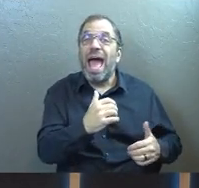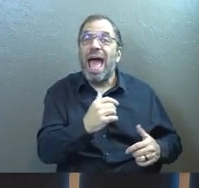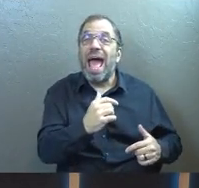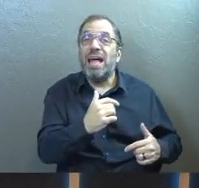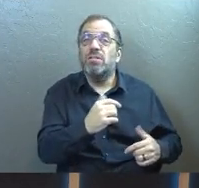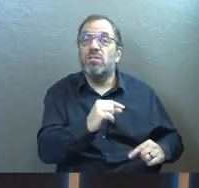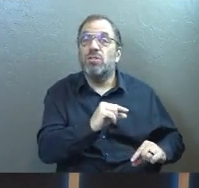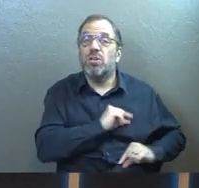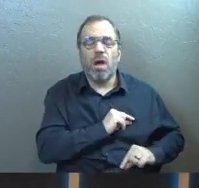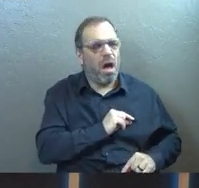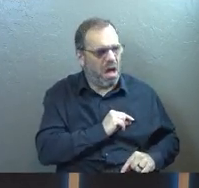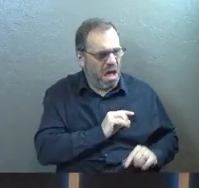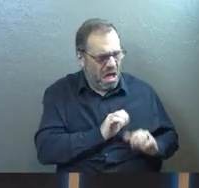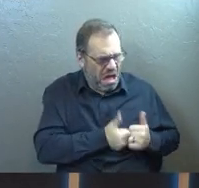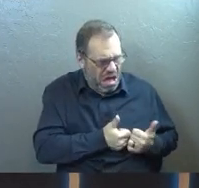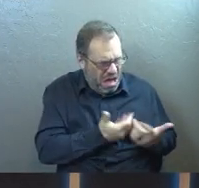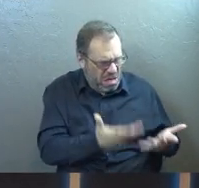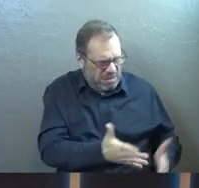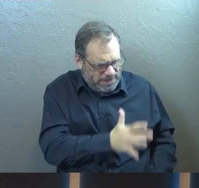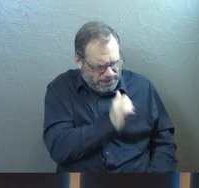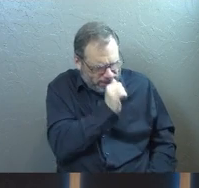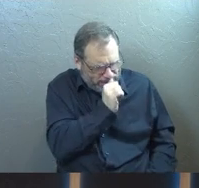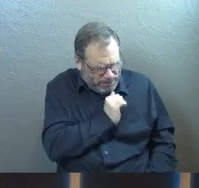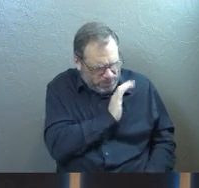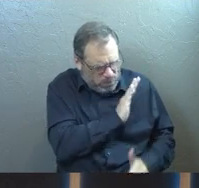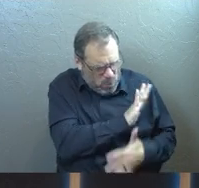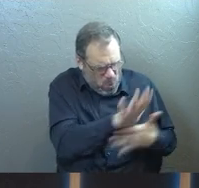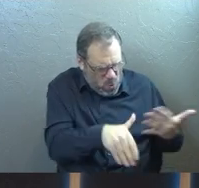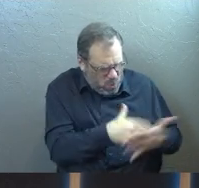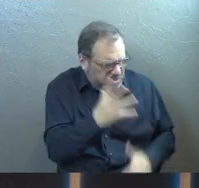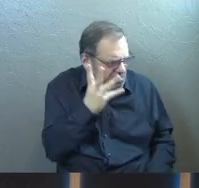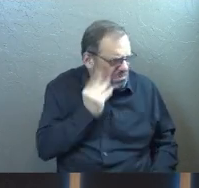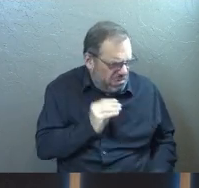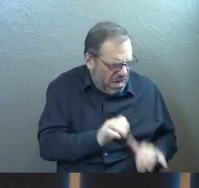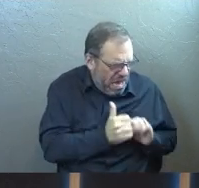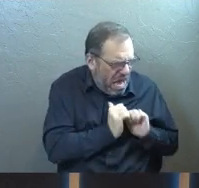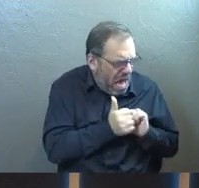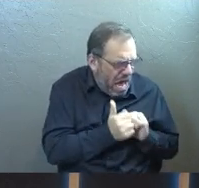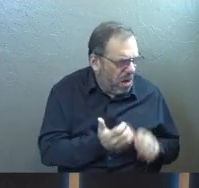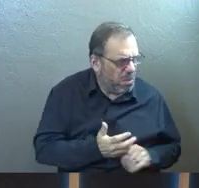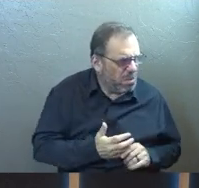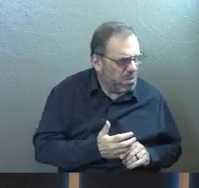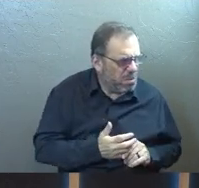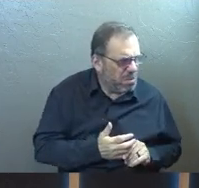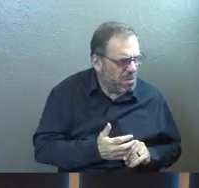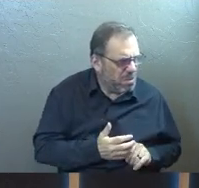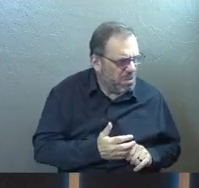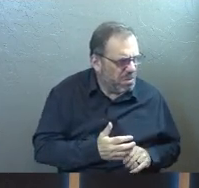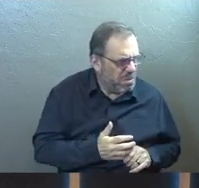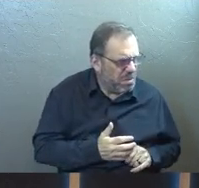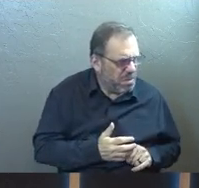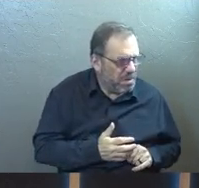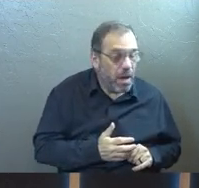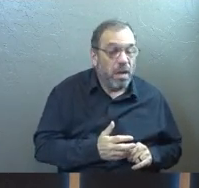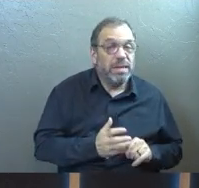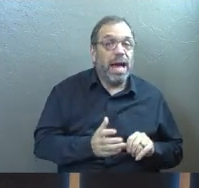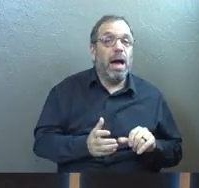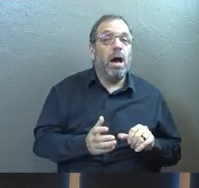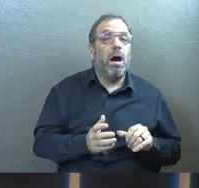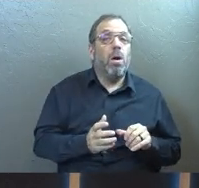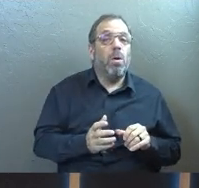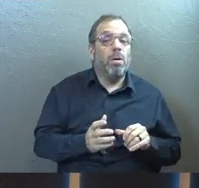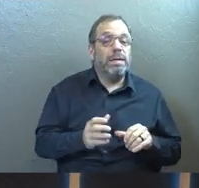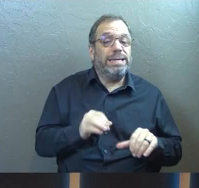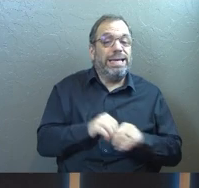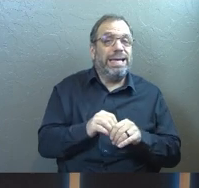looks at Paul and says, how can you endure all of this? How do you do it? And he says something in this movie,